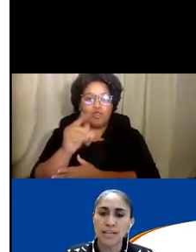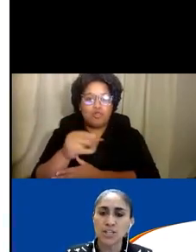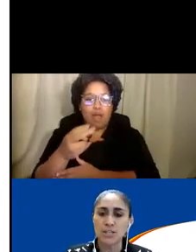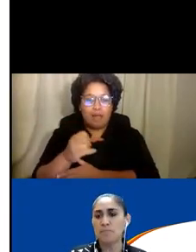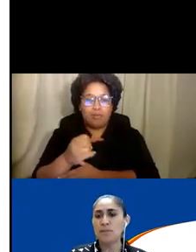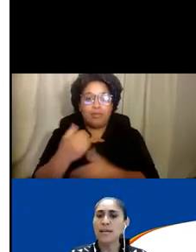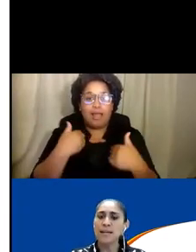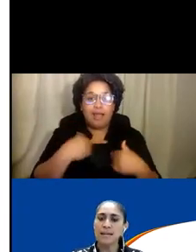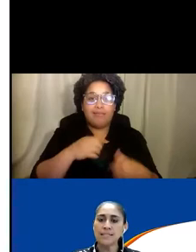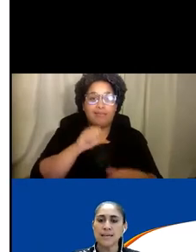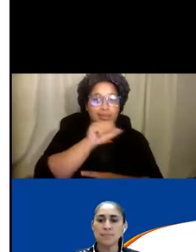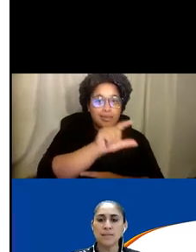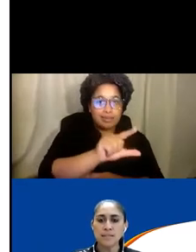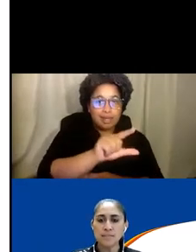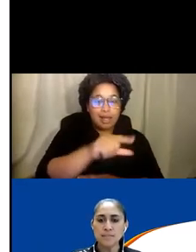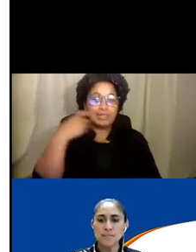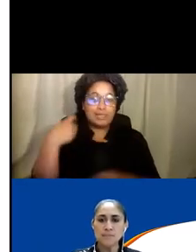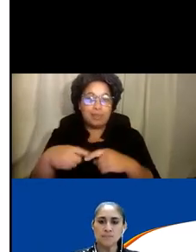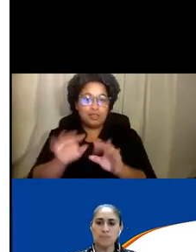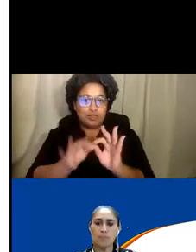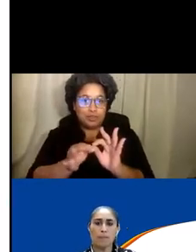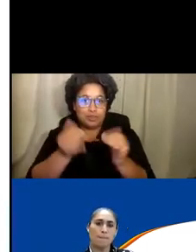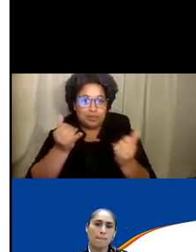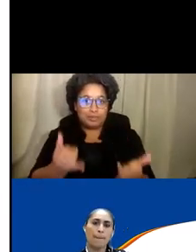interpretation. Next slide, please.